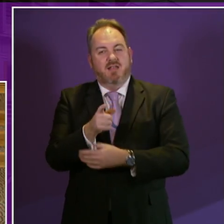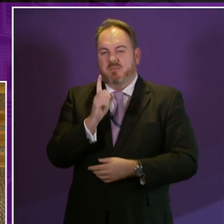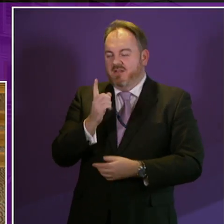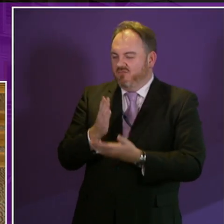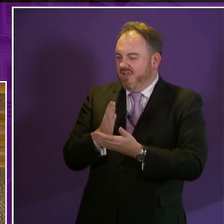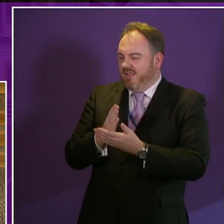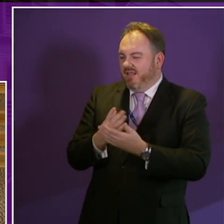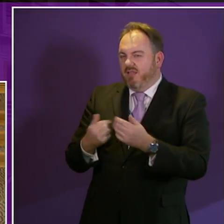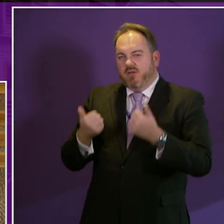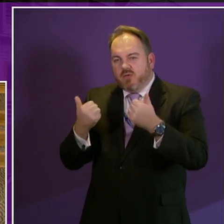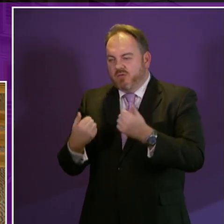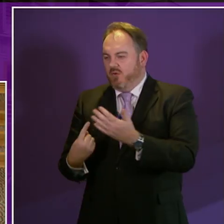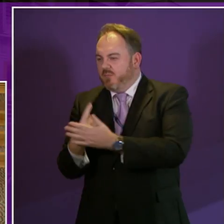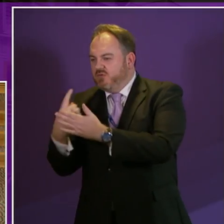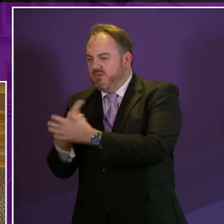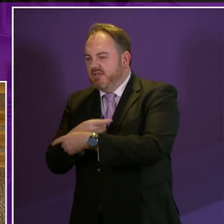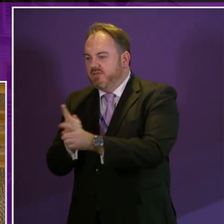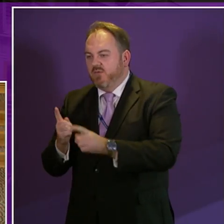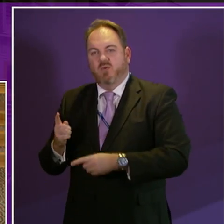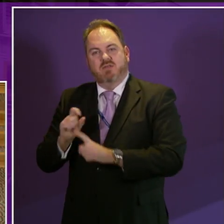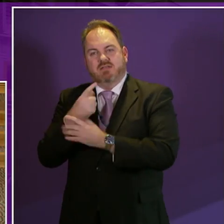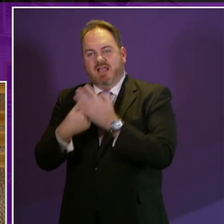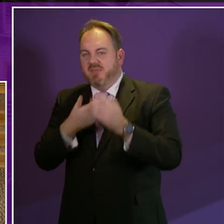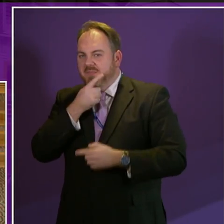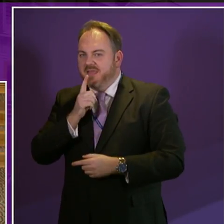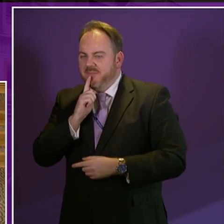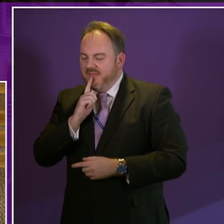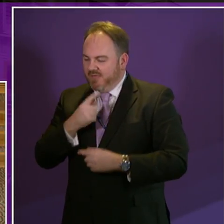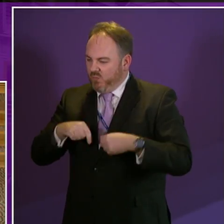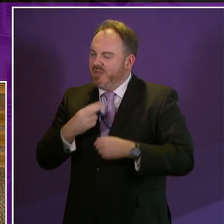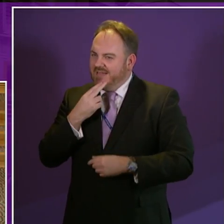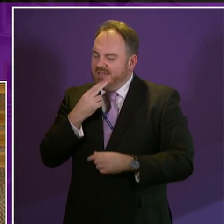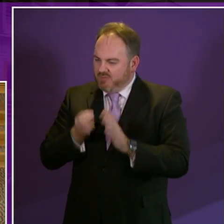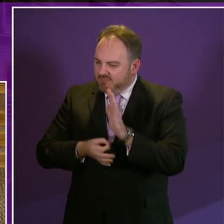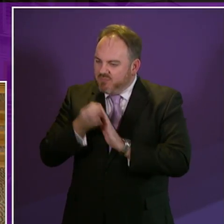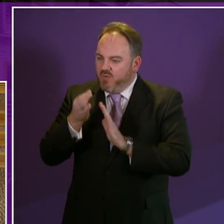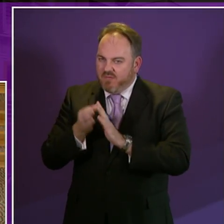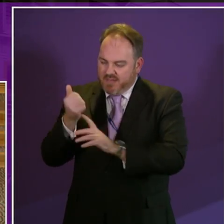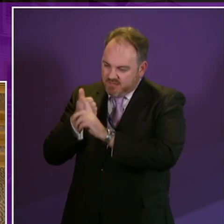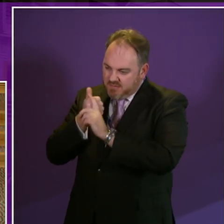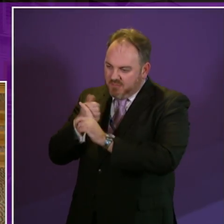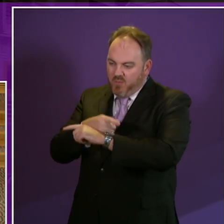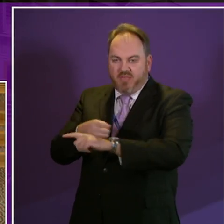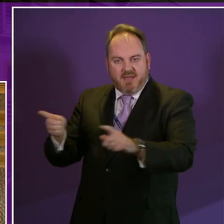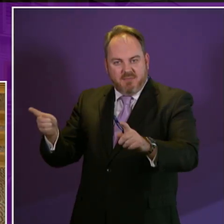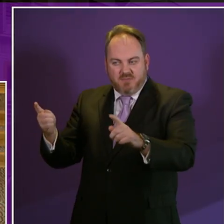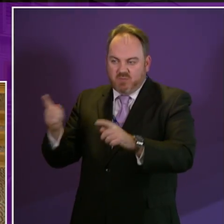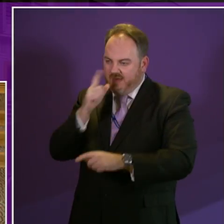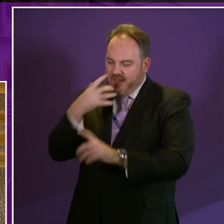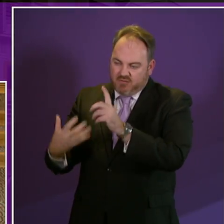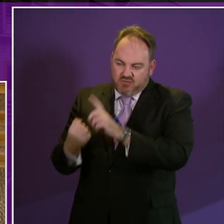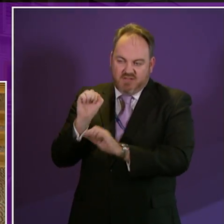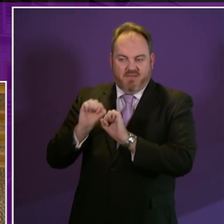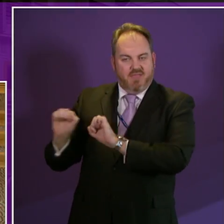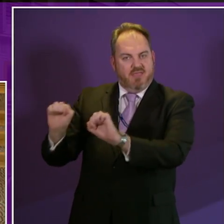chances of disabled people will take concerted action over this Parliament and beyond. So working with disabled